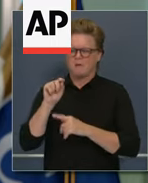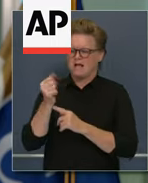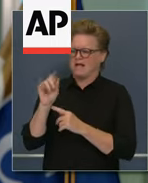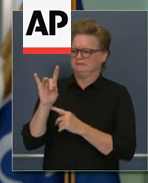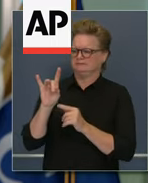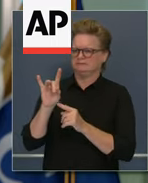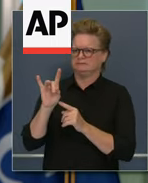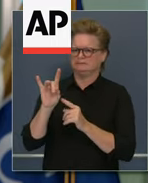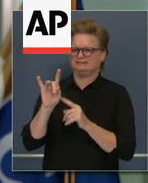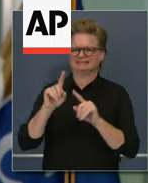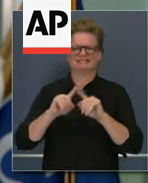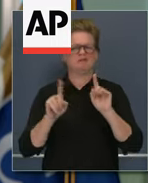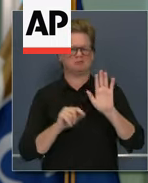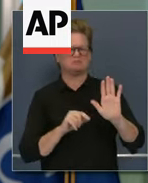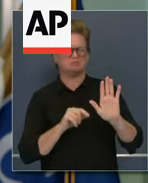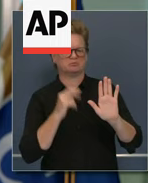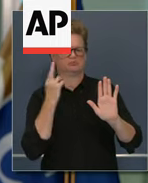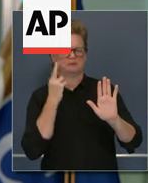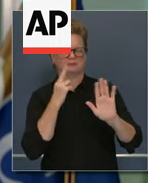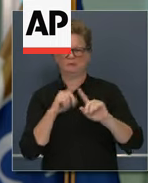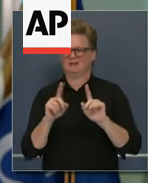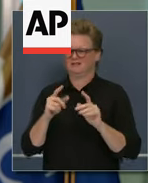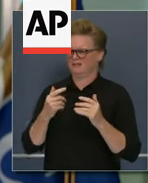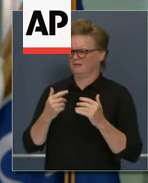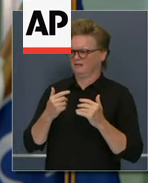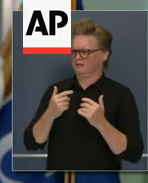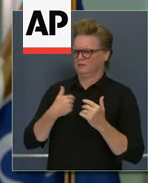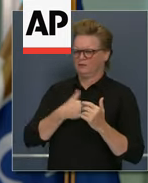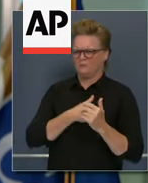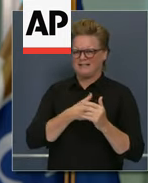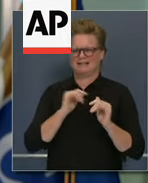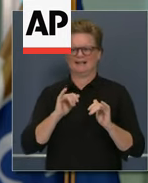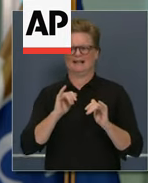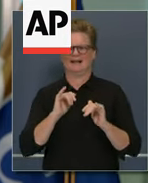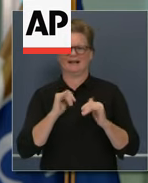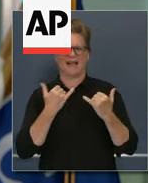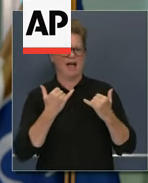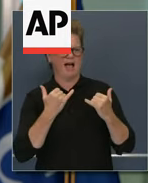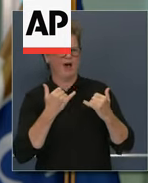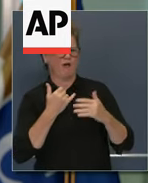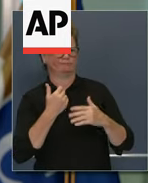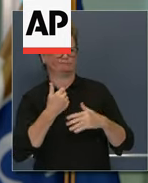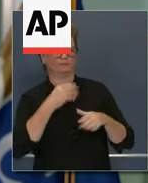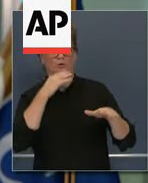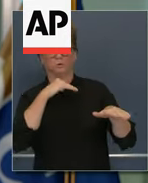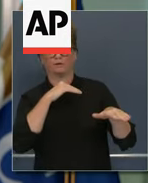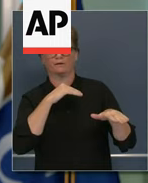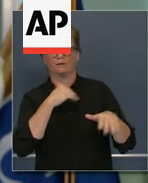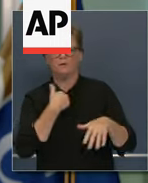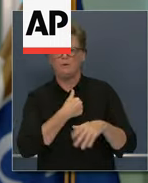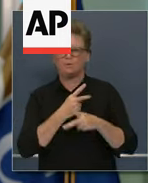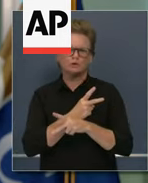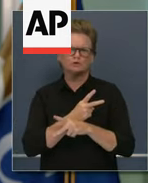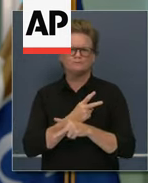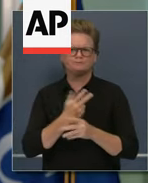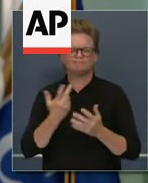different circumstances. But nonetheless, we've already exceeded the total acreage burned so far. And as every one of you have suggested, we're